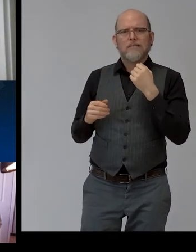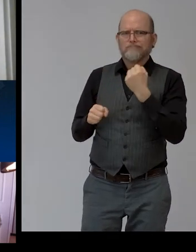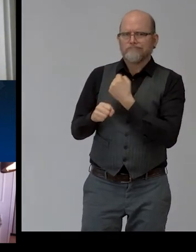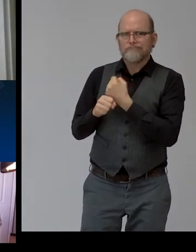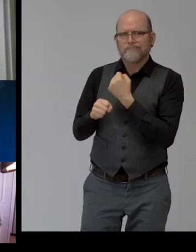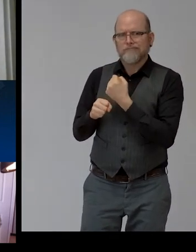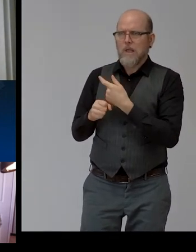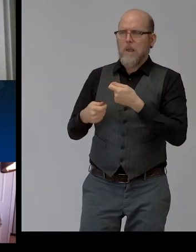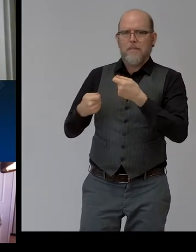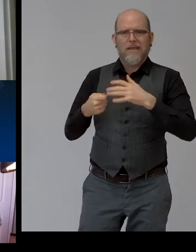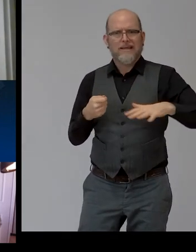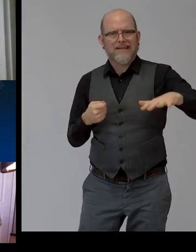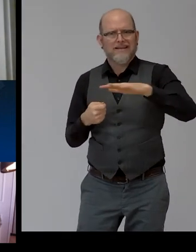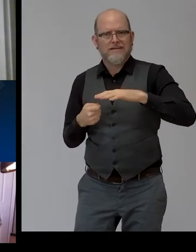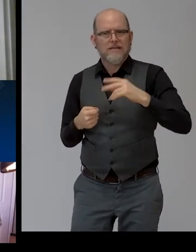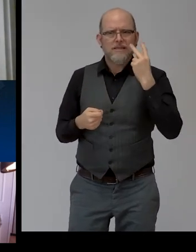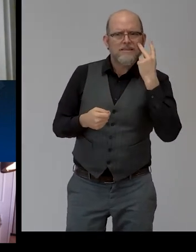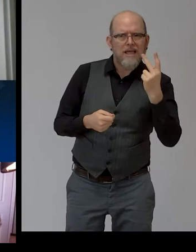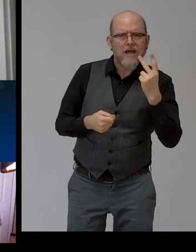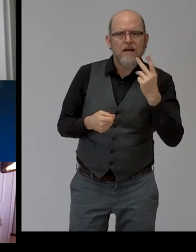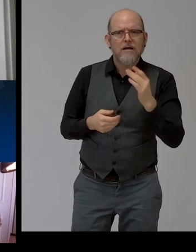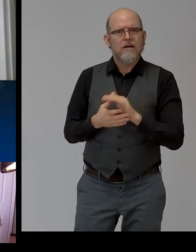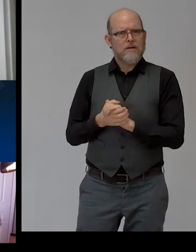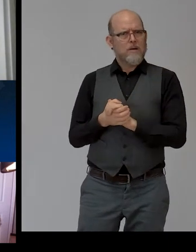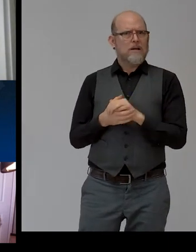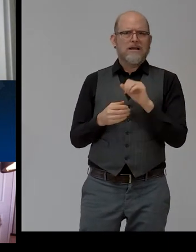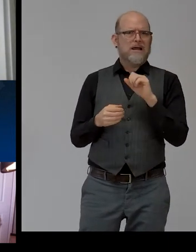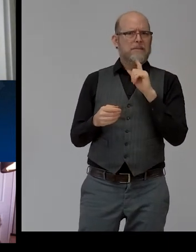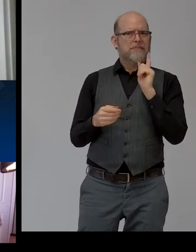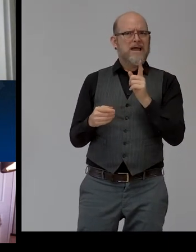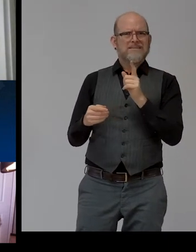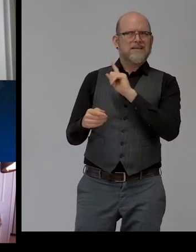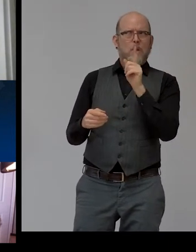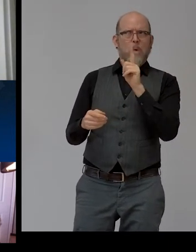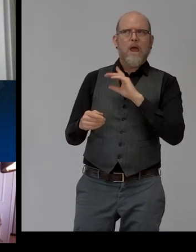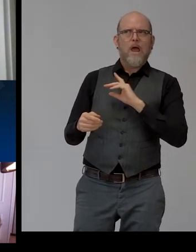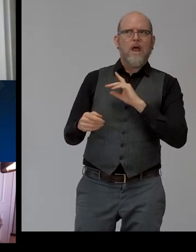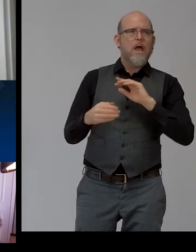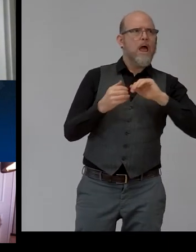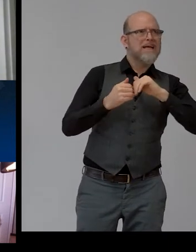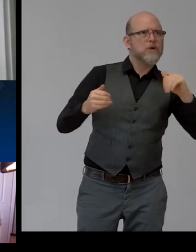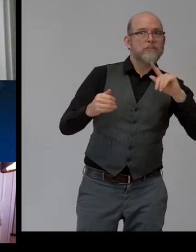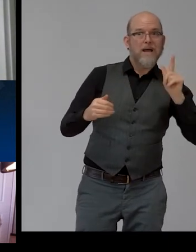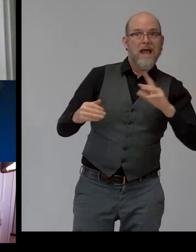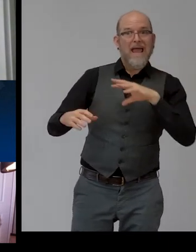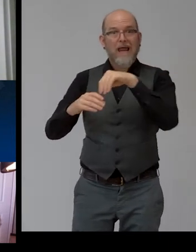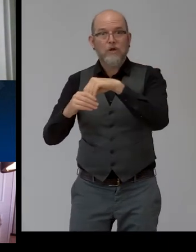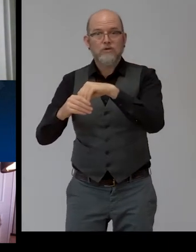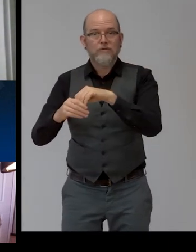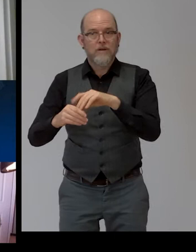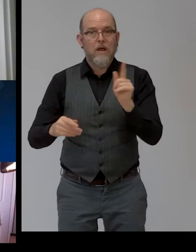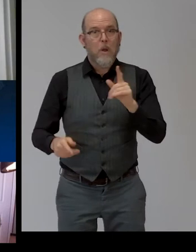and inclusive are not mutually exclusive because we are non-profit, protecting the environment and